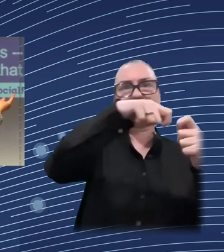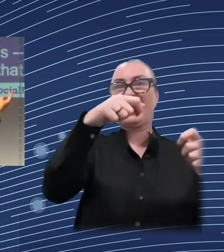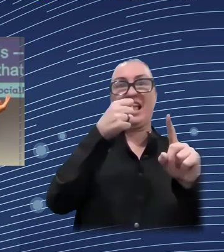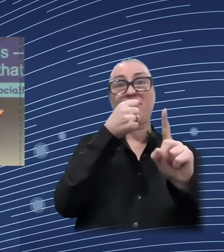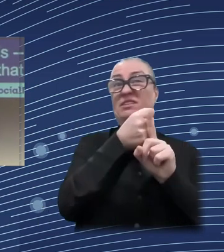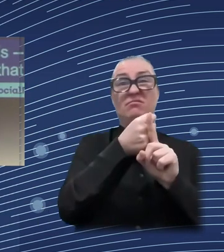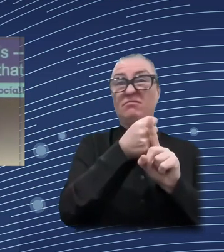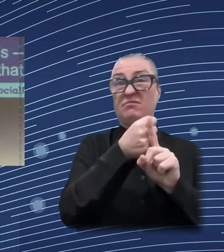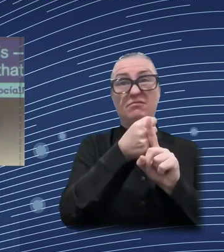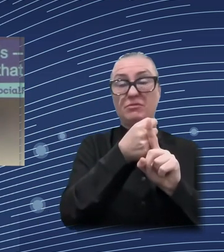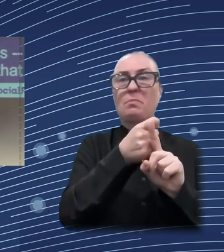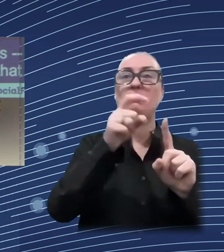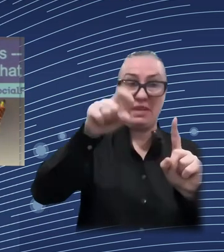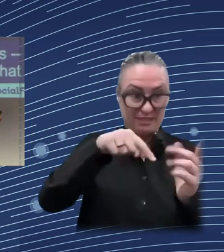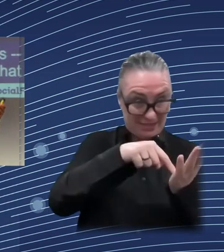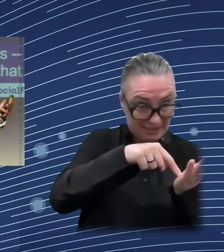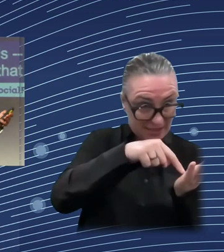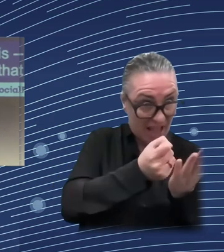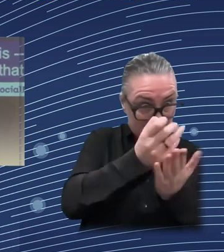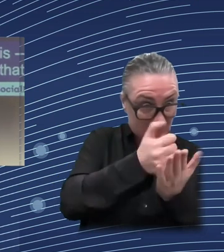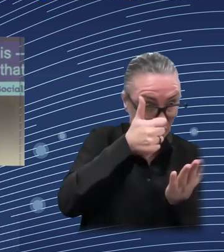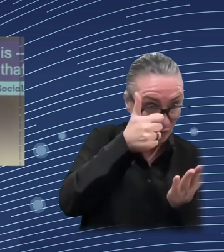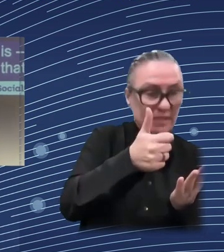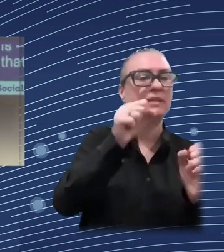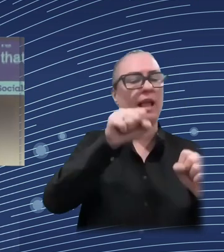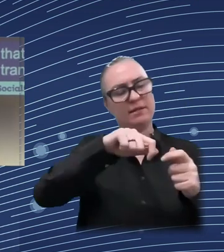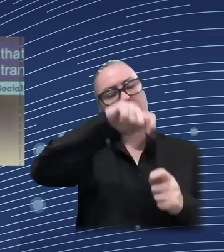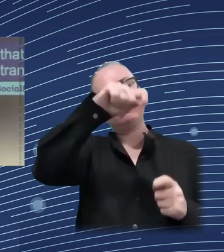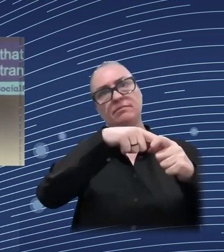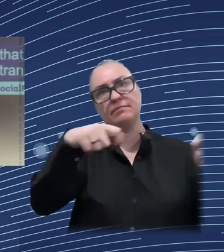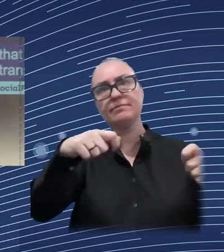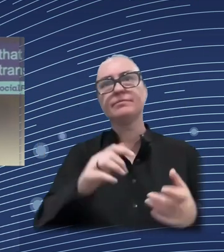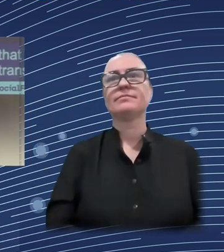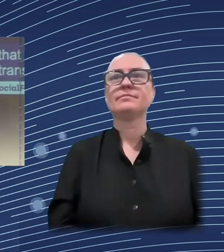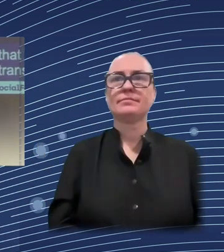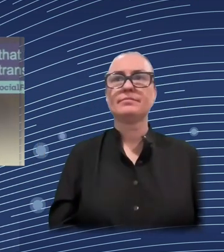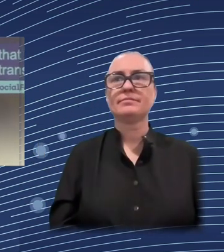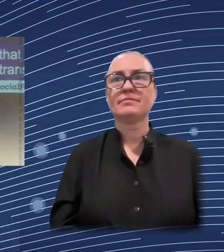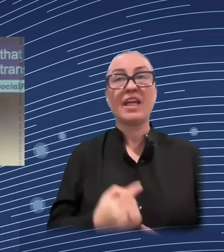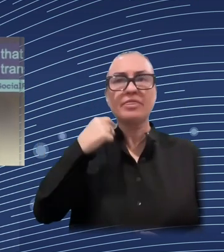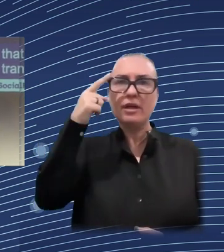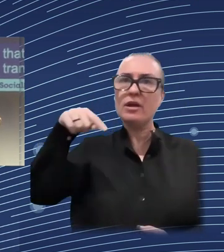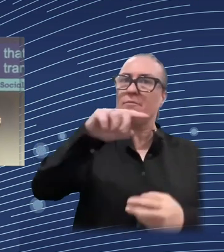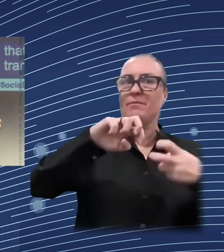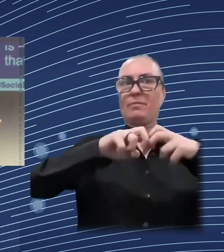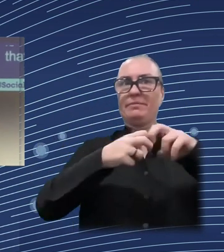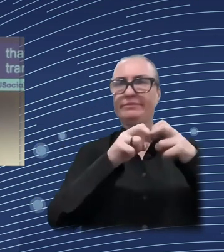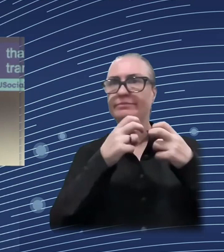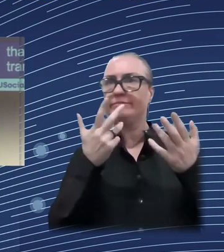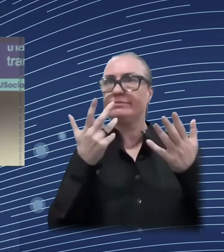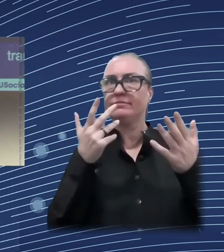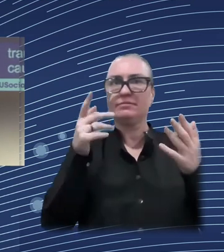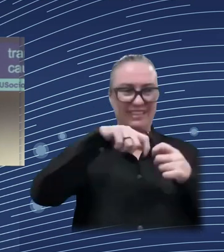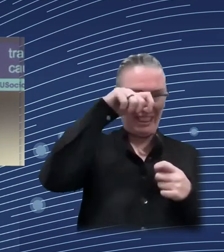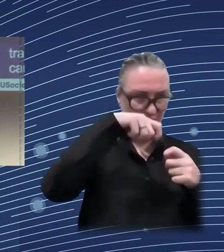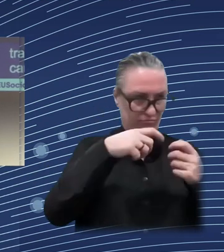The two transformations that we were talking today and yesterday, they are really causing a lot of opportunities, but